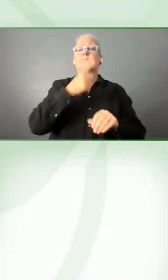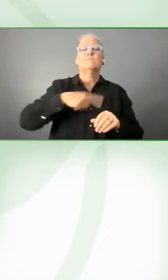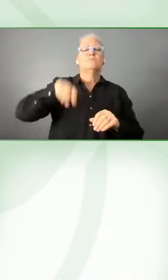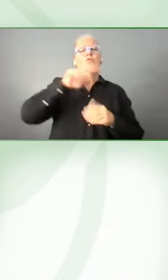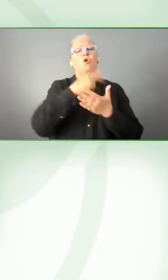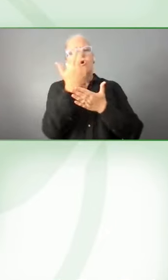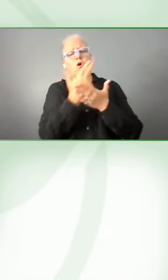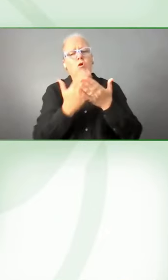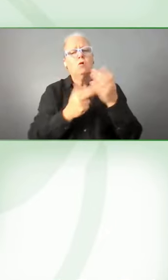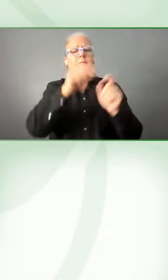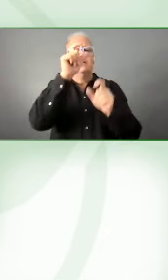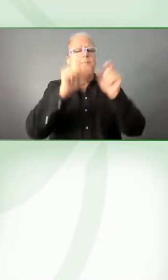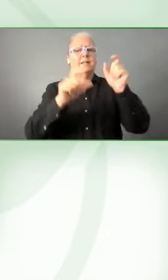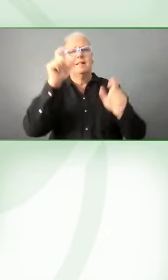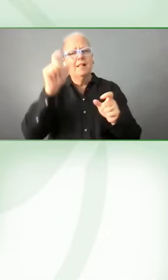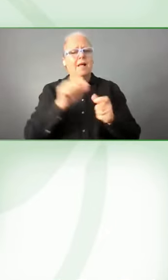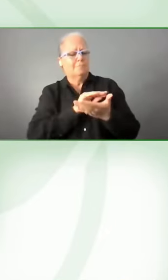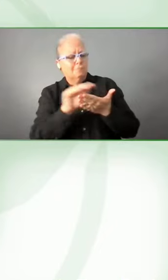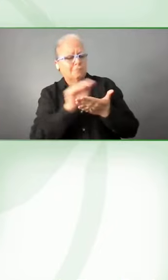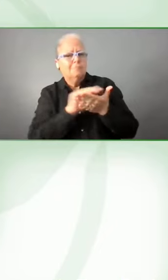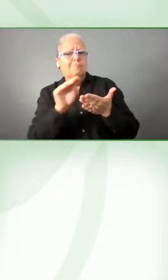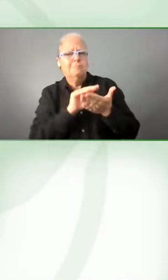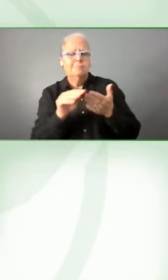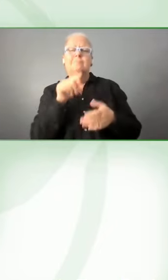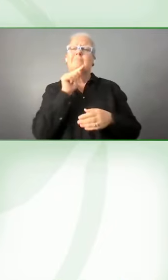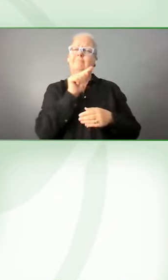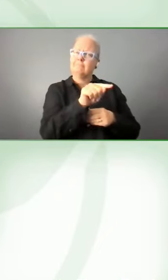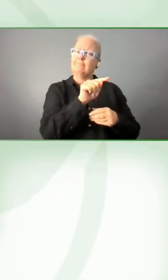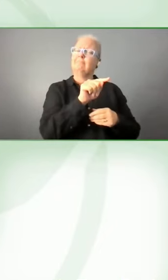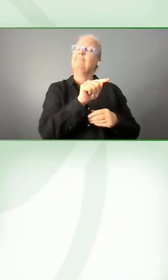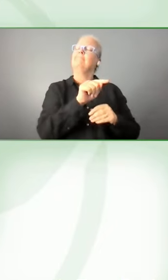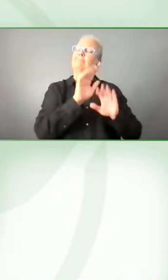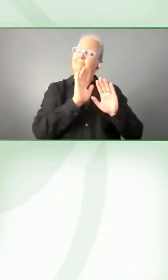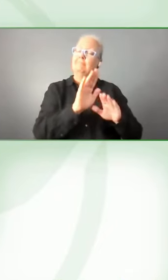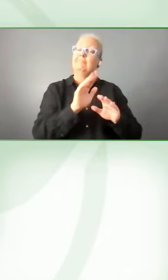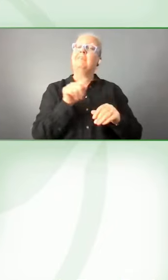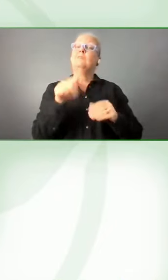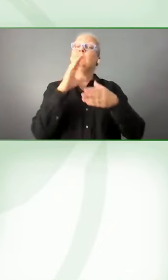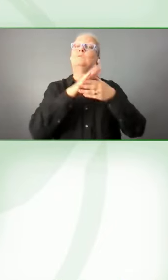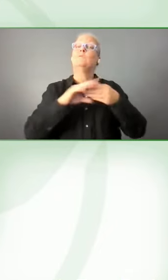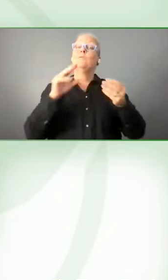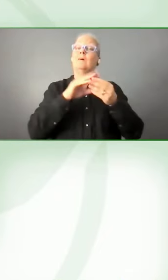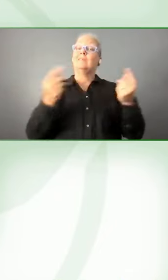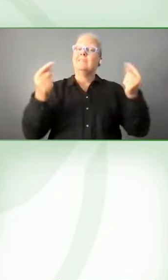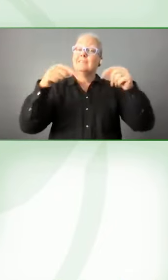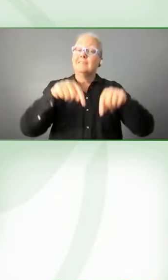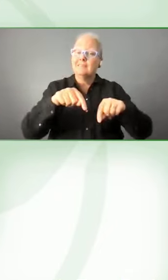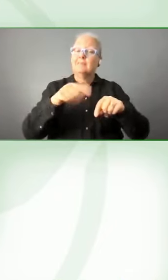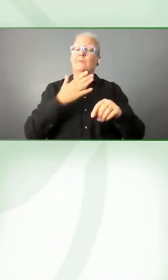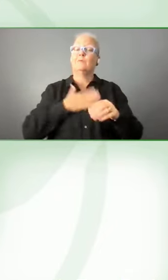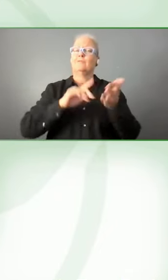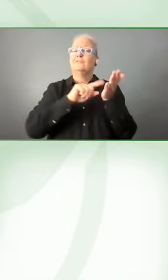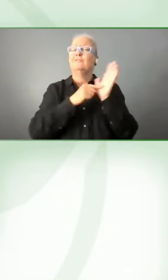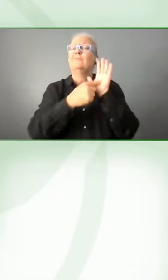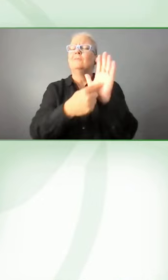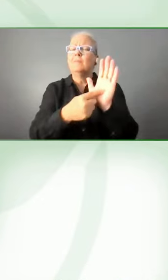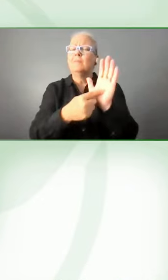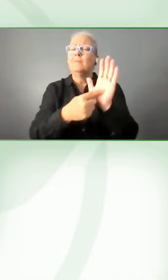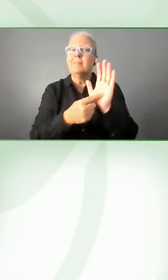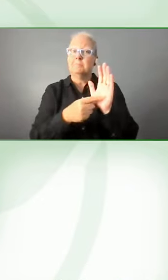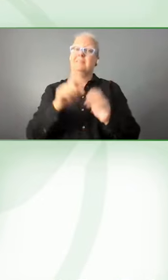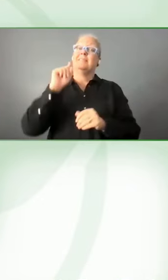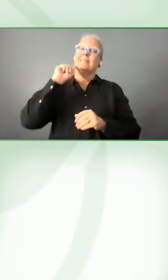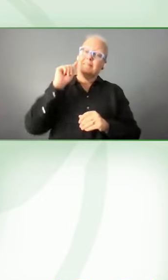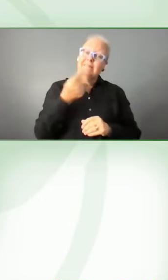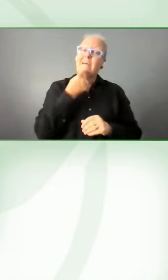to create that particular story. So we showed that story at the conference, and it was said it was all made by a deaf team of